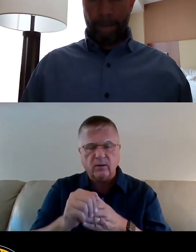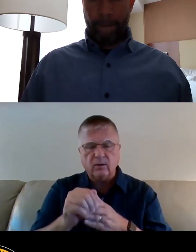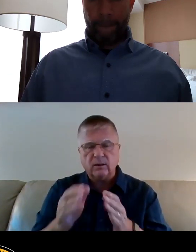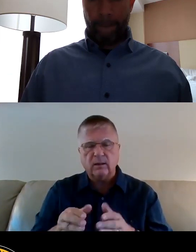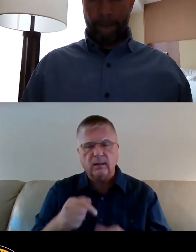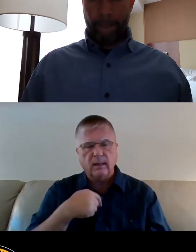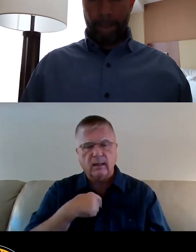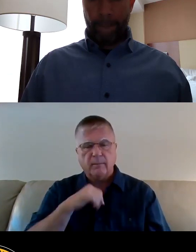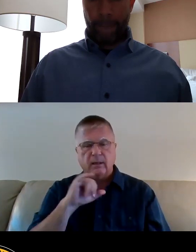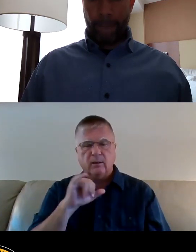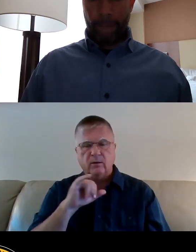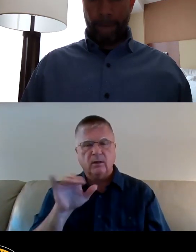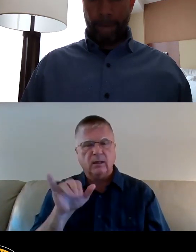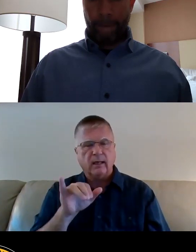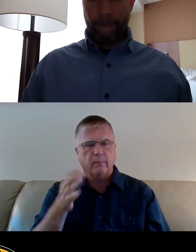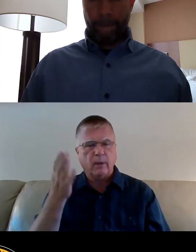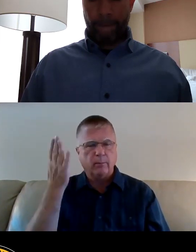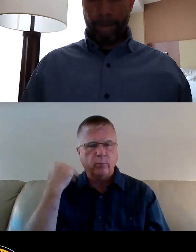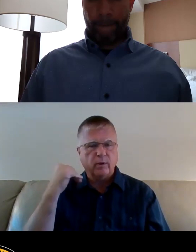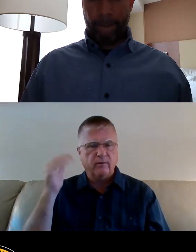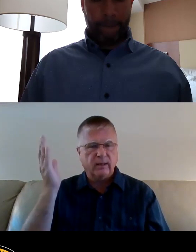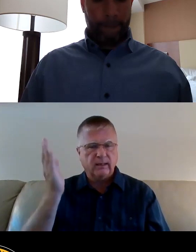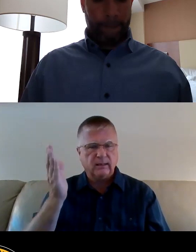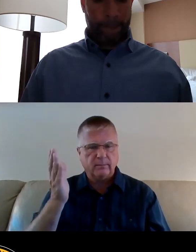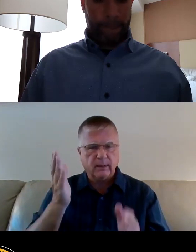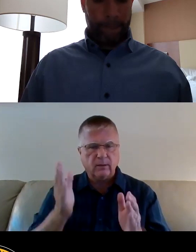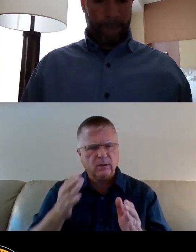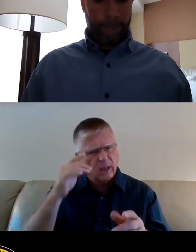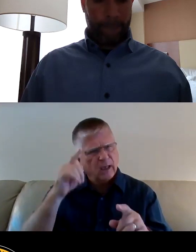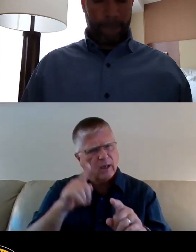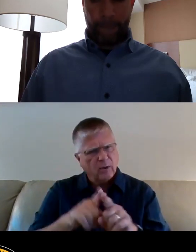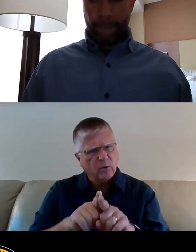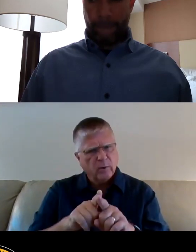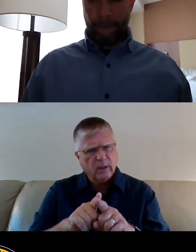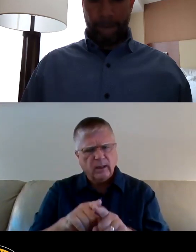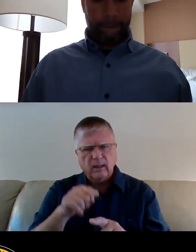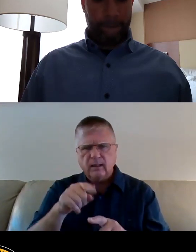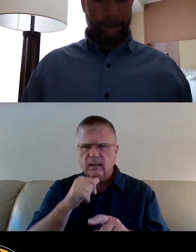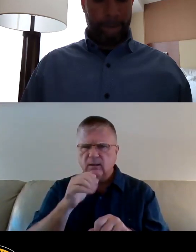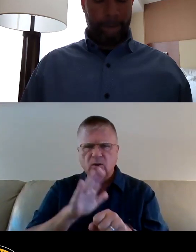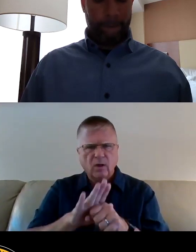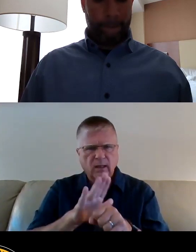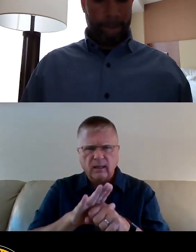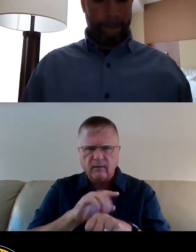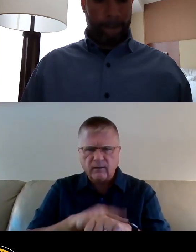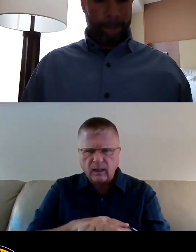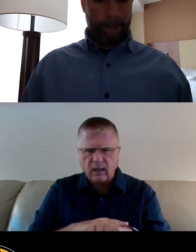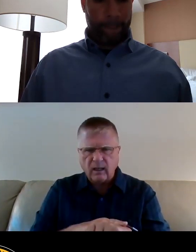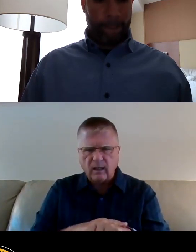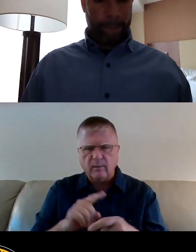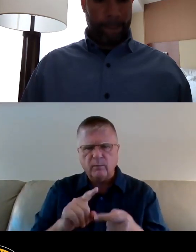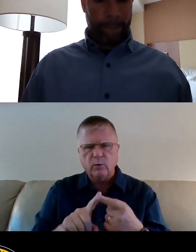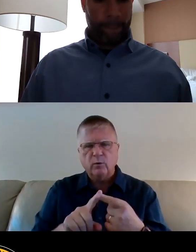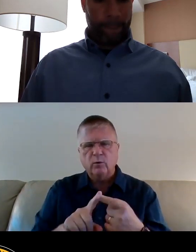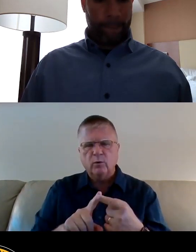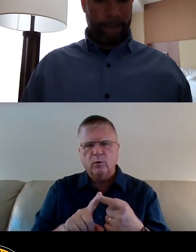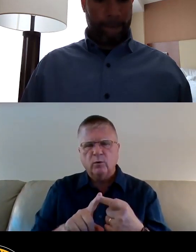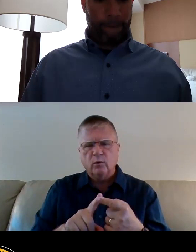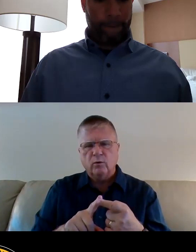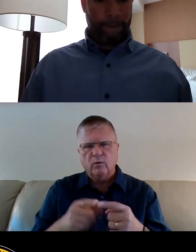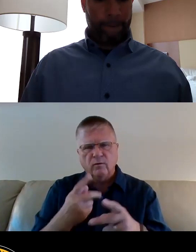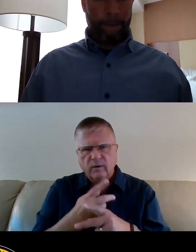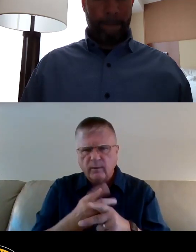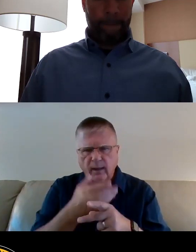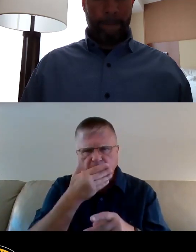previous speakers, agree that this is not enough time to figure out the best strategy